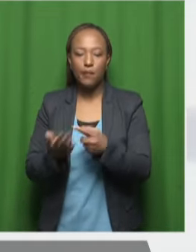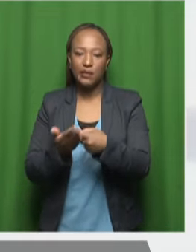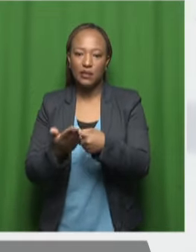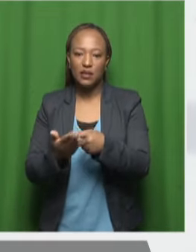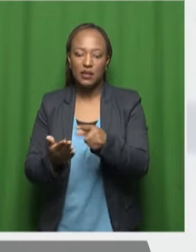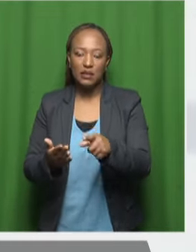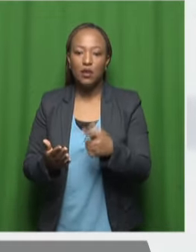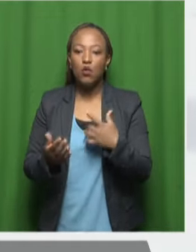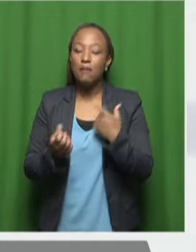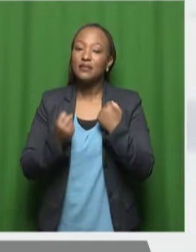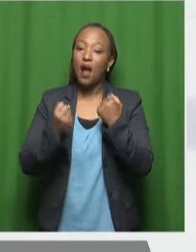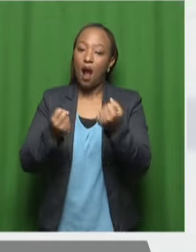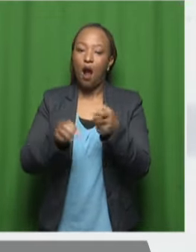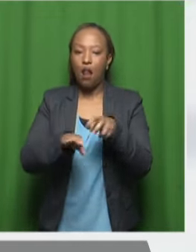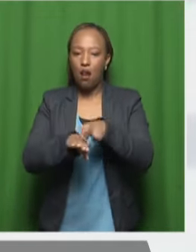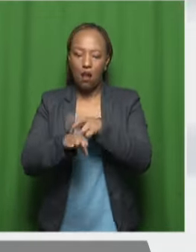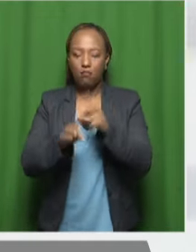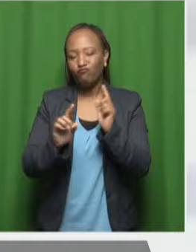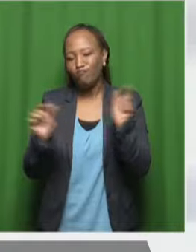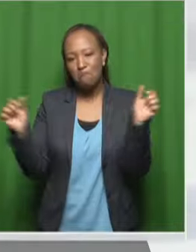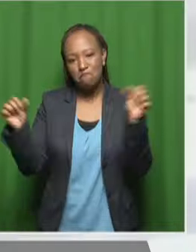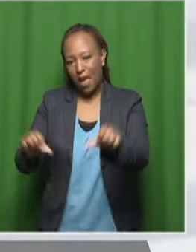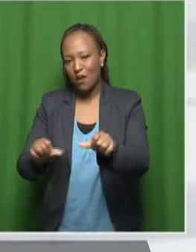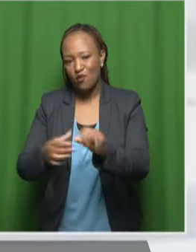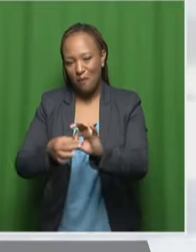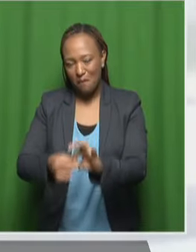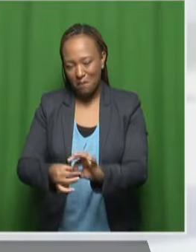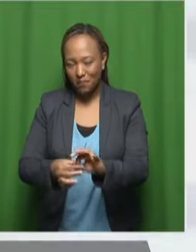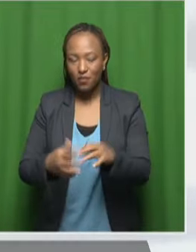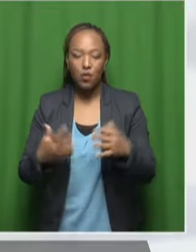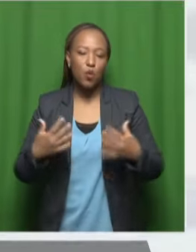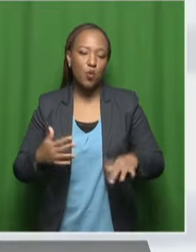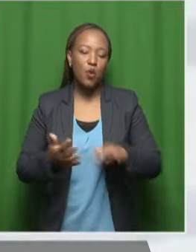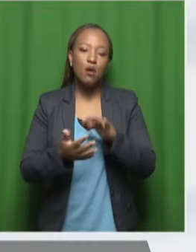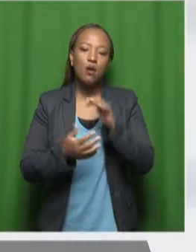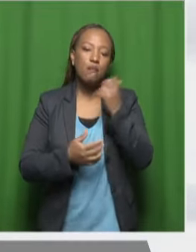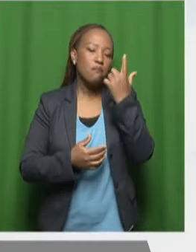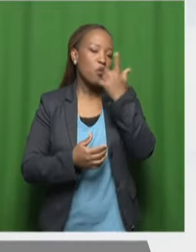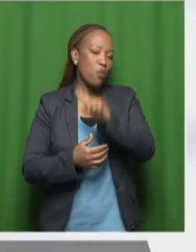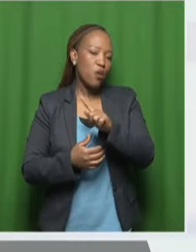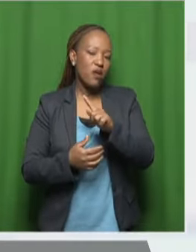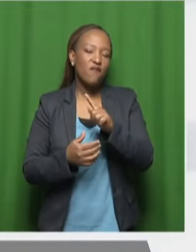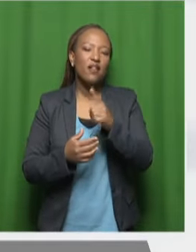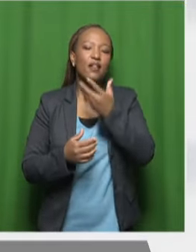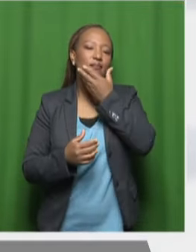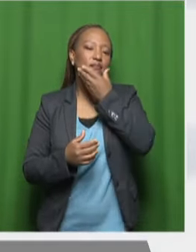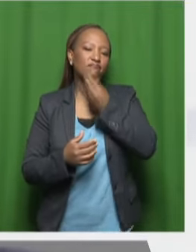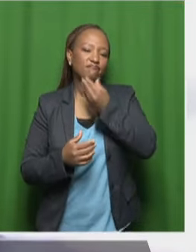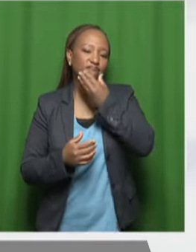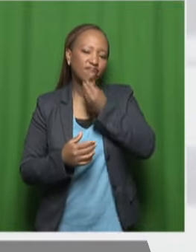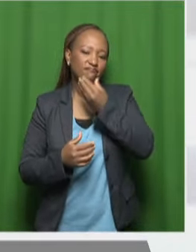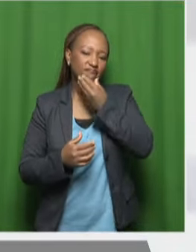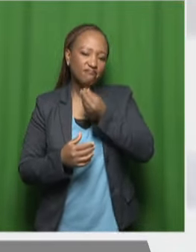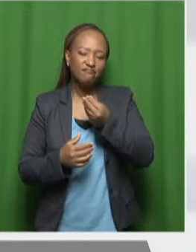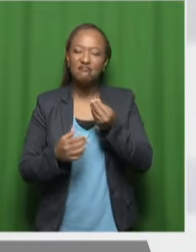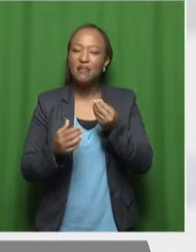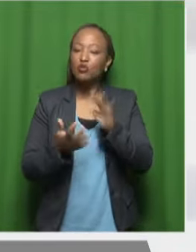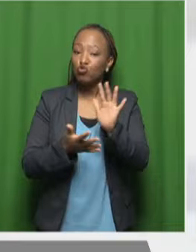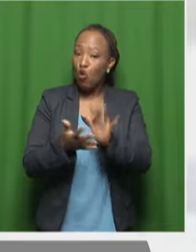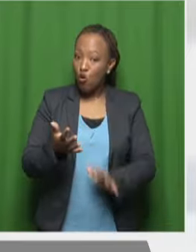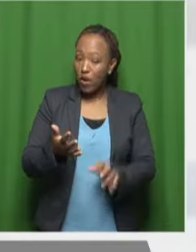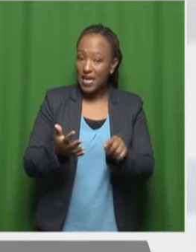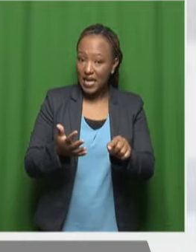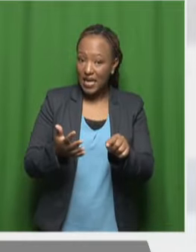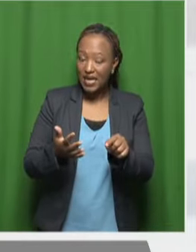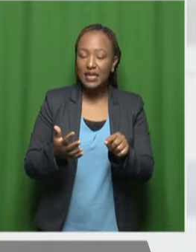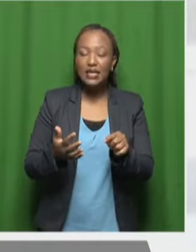into a car and come home, you know. So it is a beautiful written Christmas story. And I also